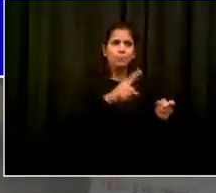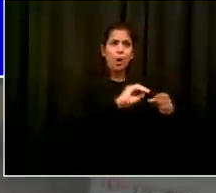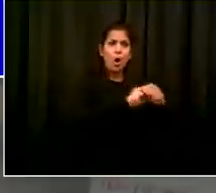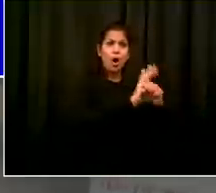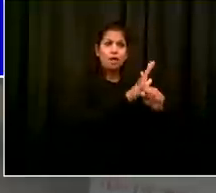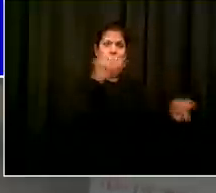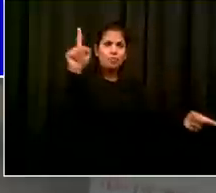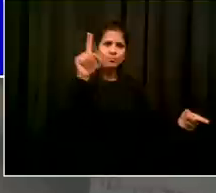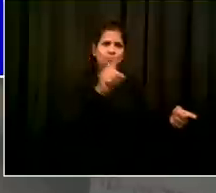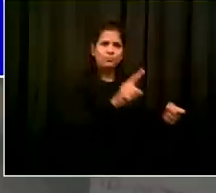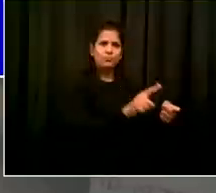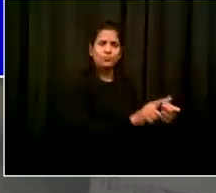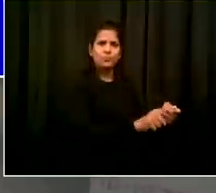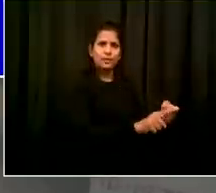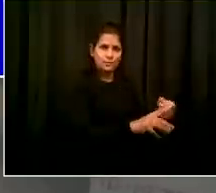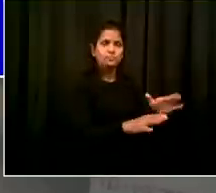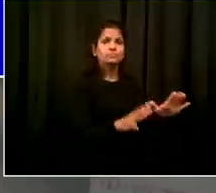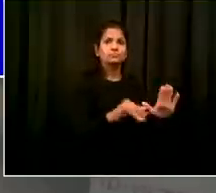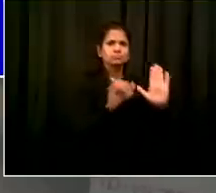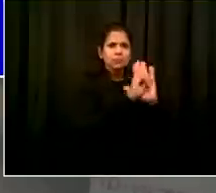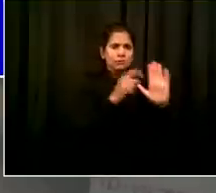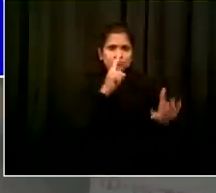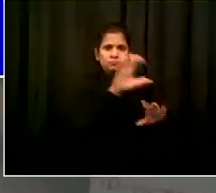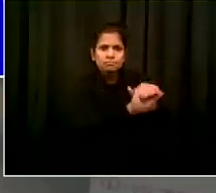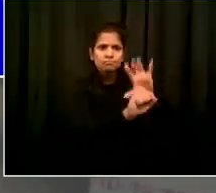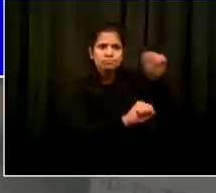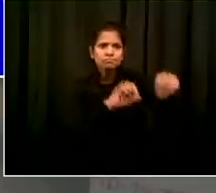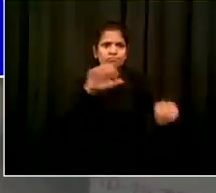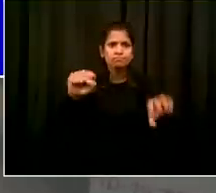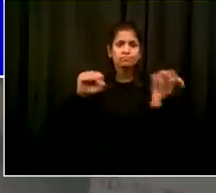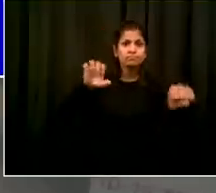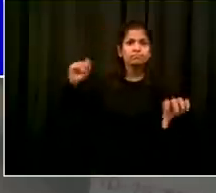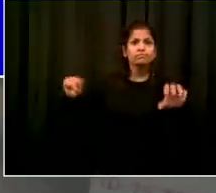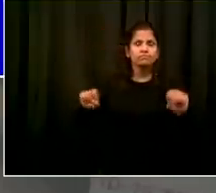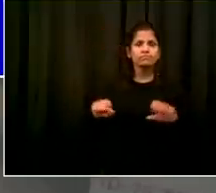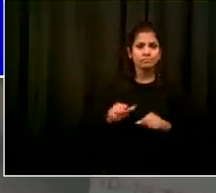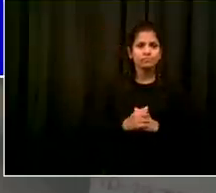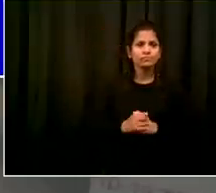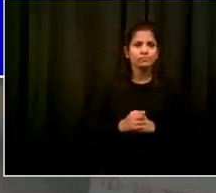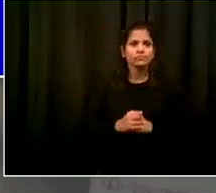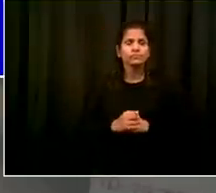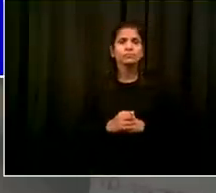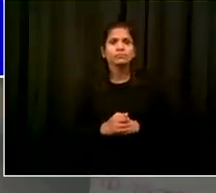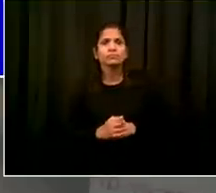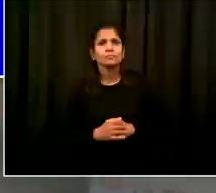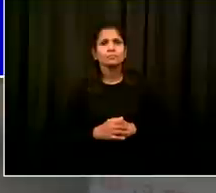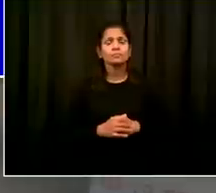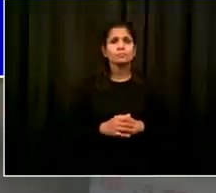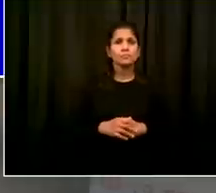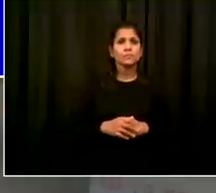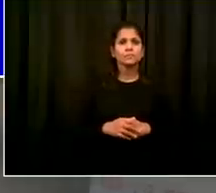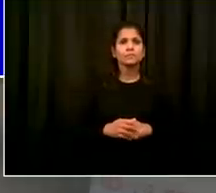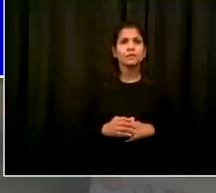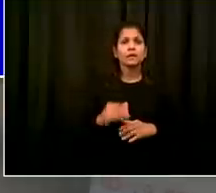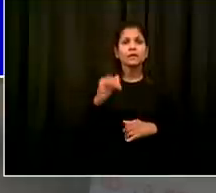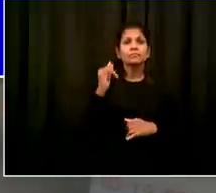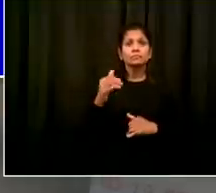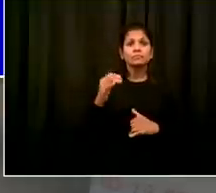areas now that has been already involved in the hyper local testing effort and the outreach effort is ozone Park Queens